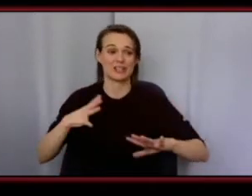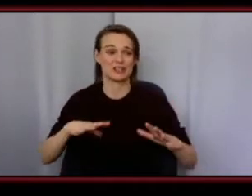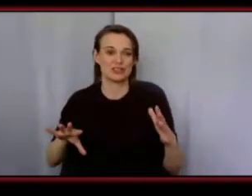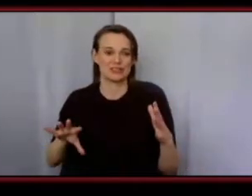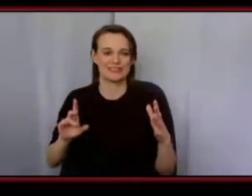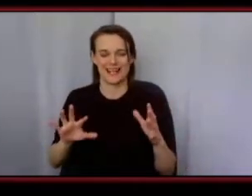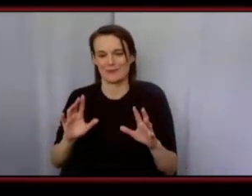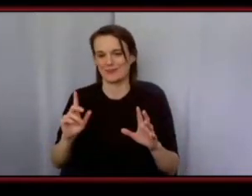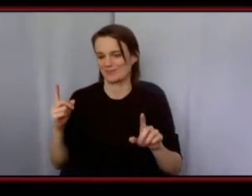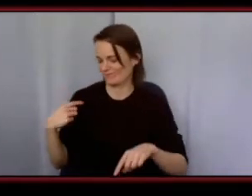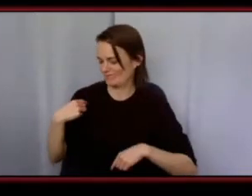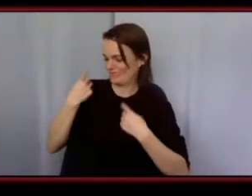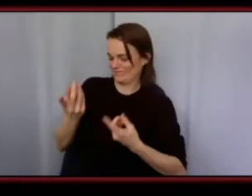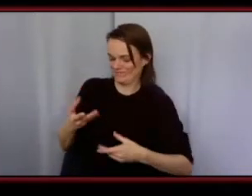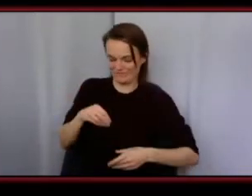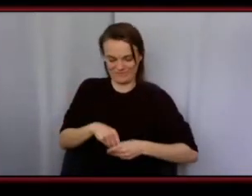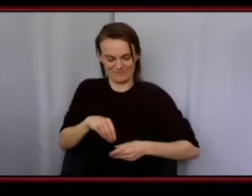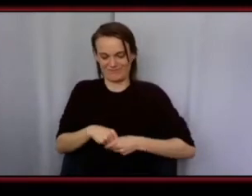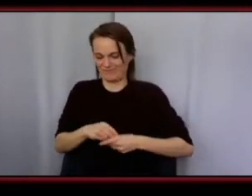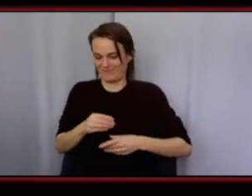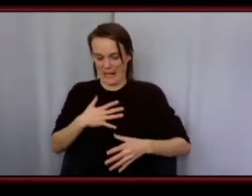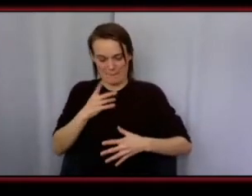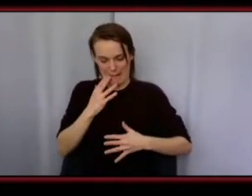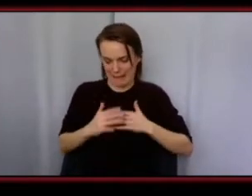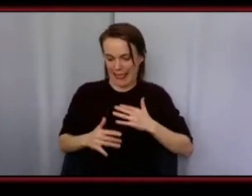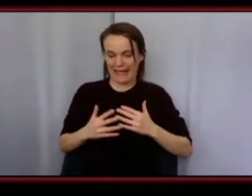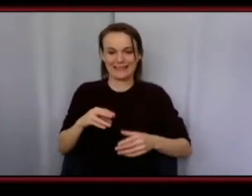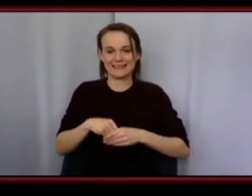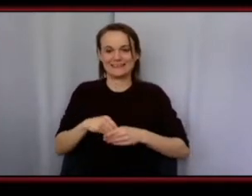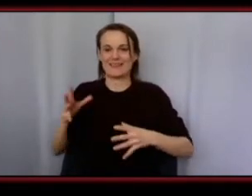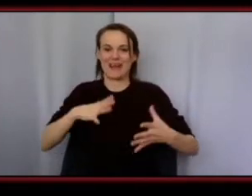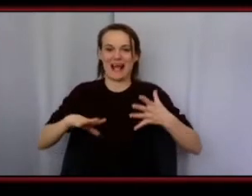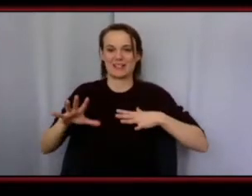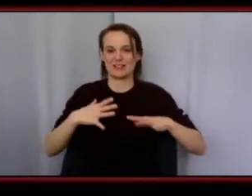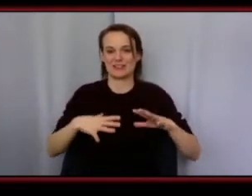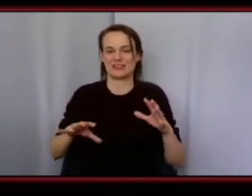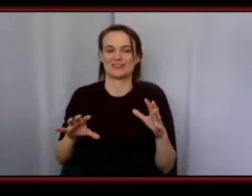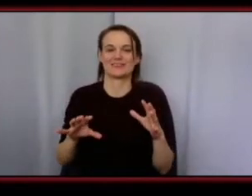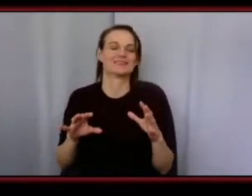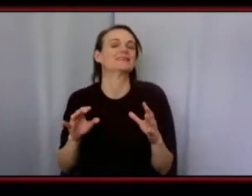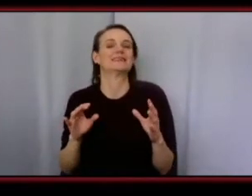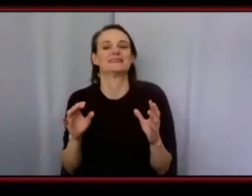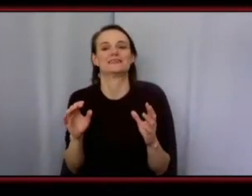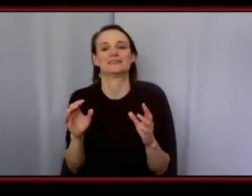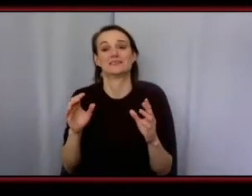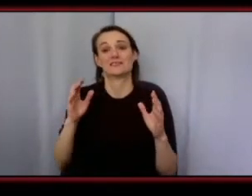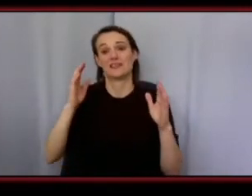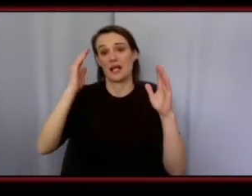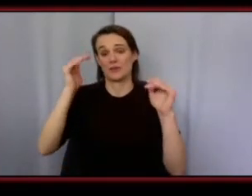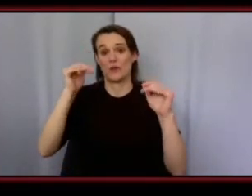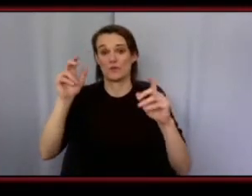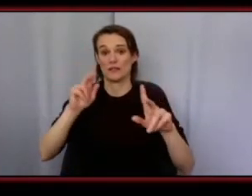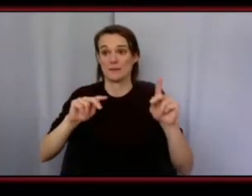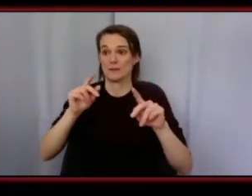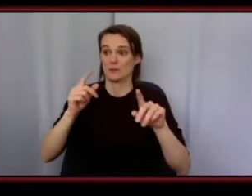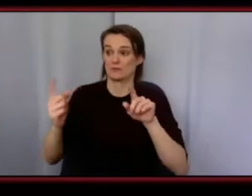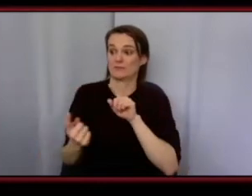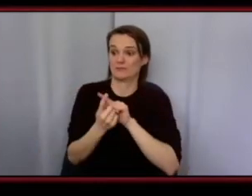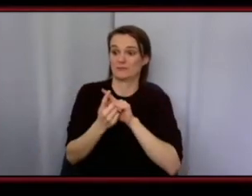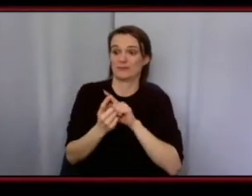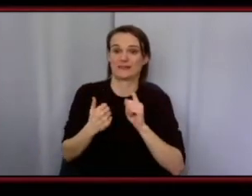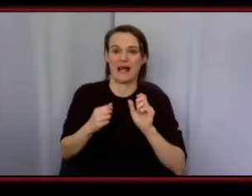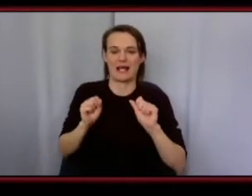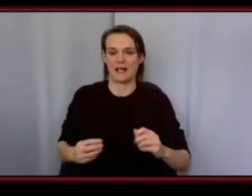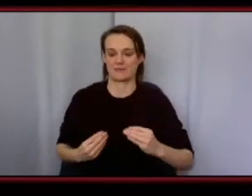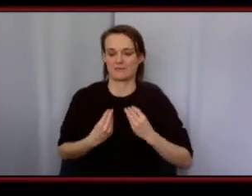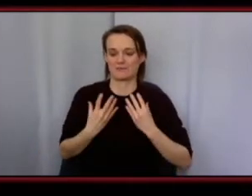part of me i say it's in my blood now and yeah i hope i pass that love for it on to the people that i come in in contact with and that's what